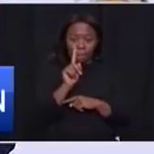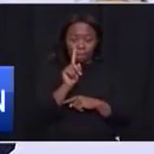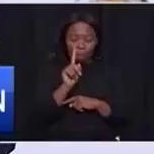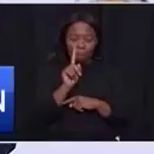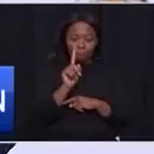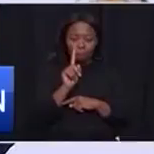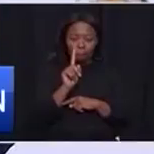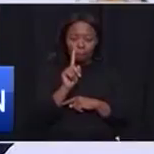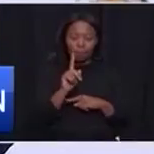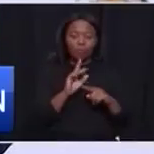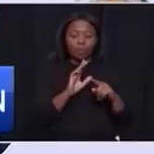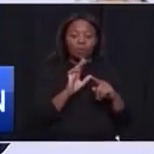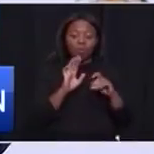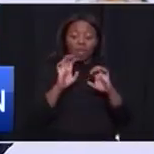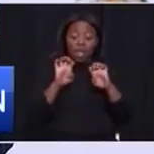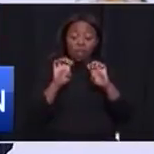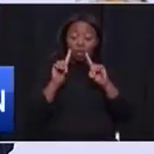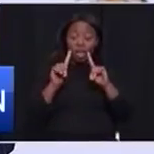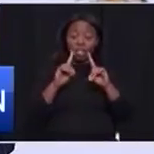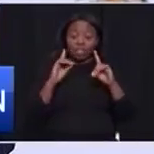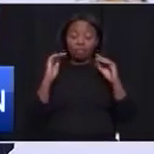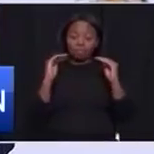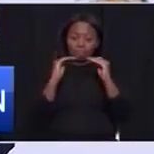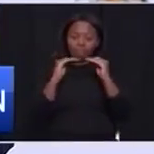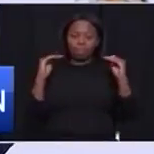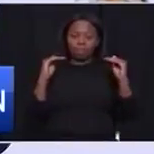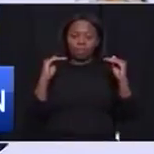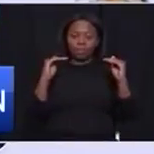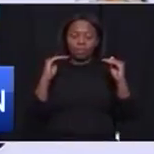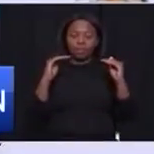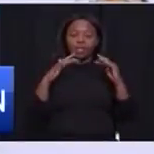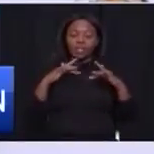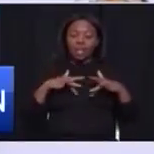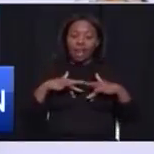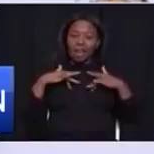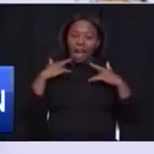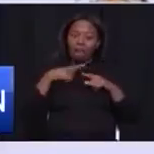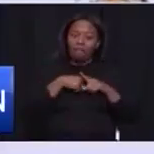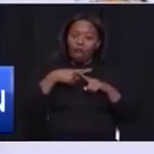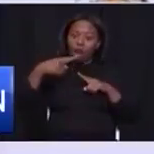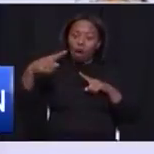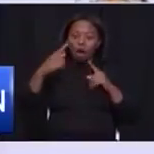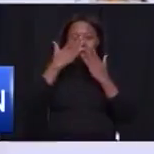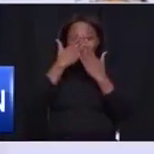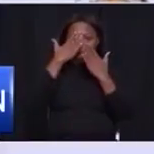equitable, quality education and promote lifelong learning amongst adults.